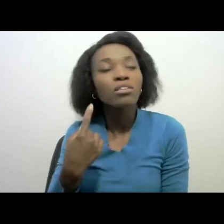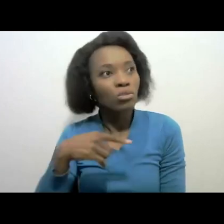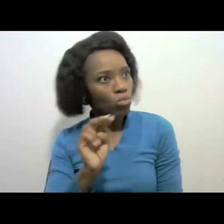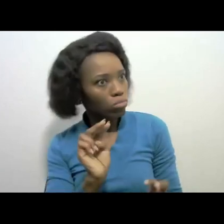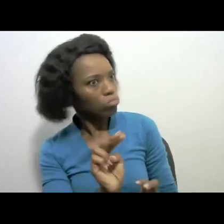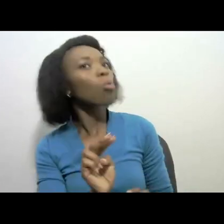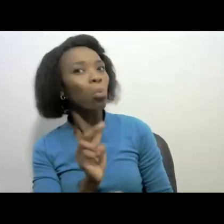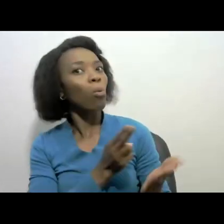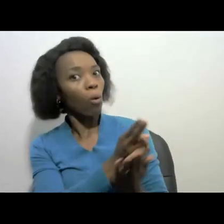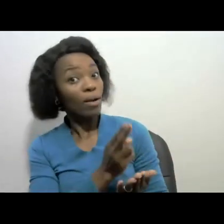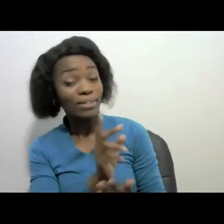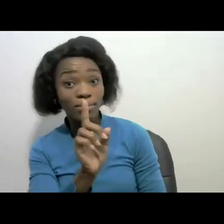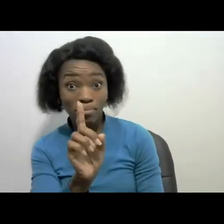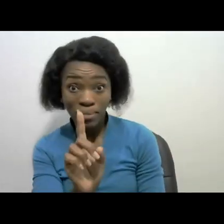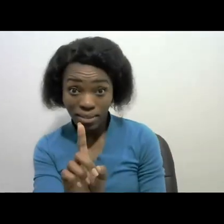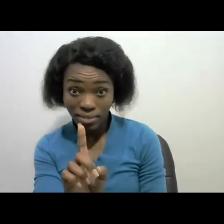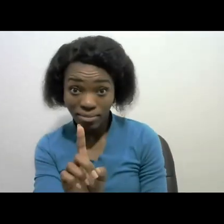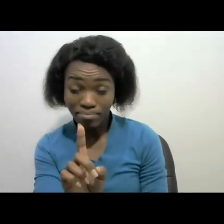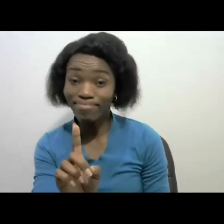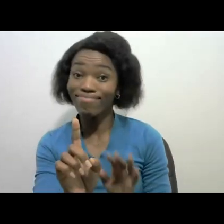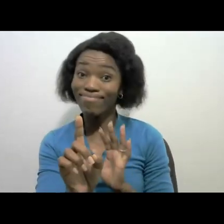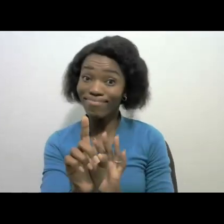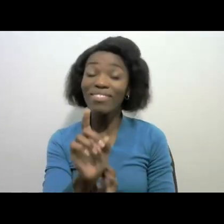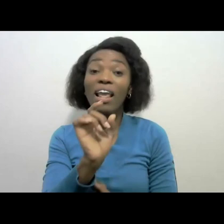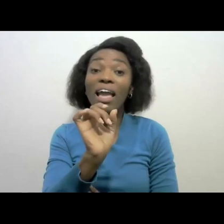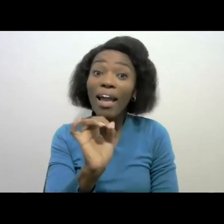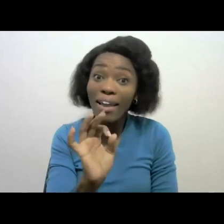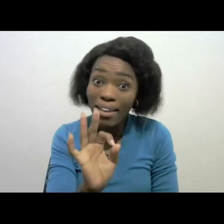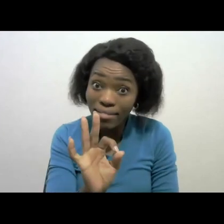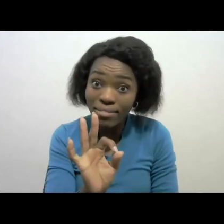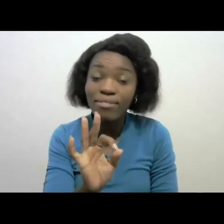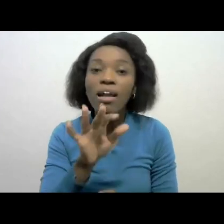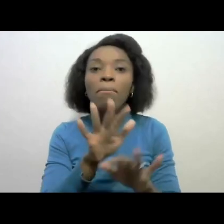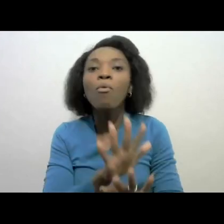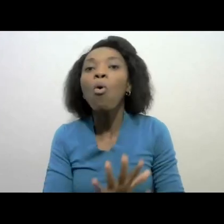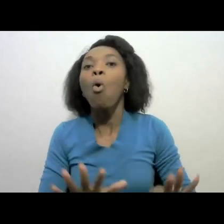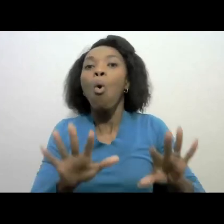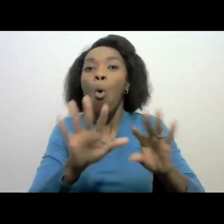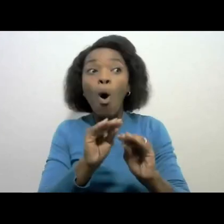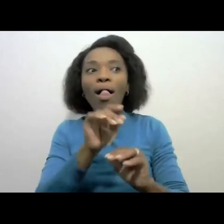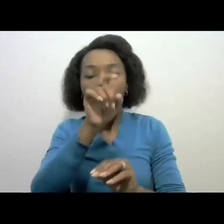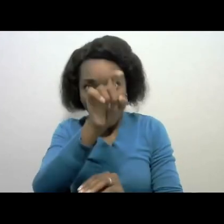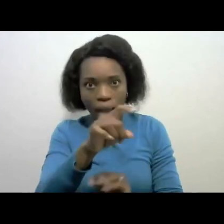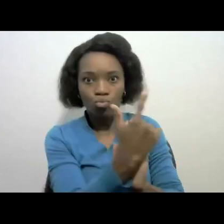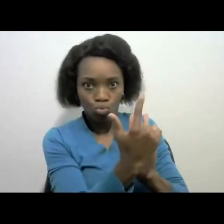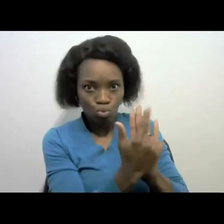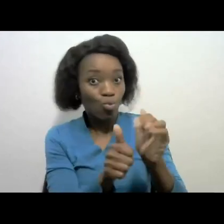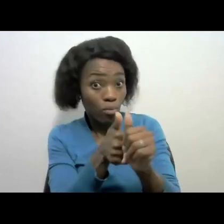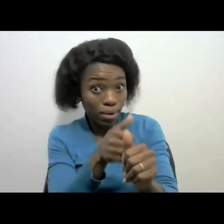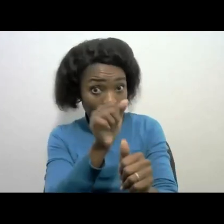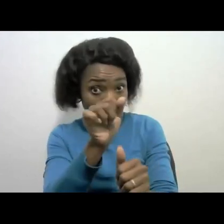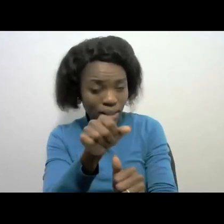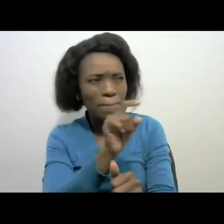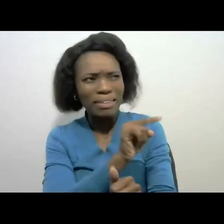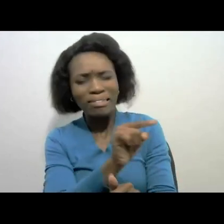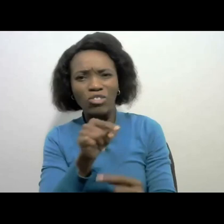are also saying, if we want everybody to be able to comply and they've been struggling to